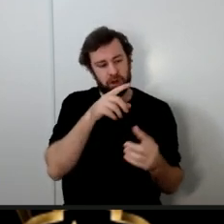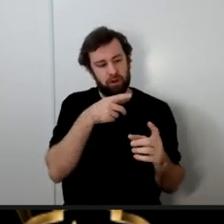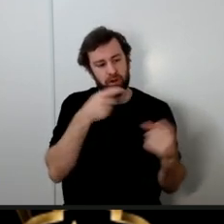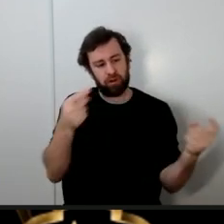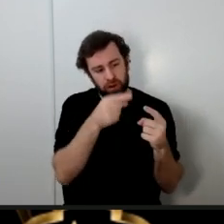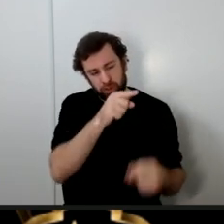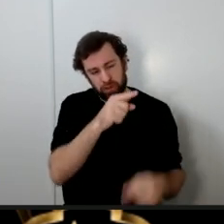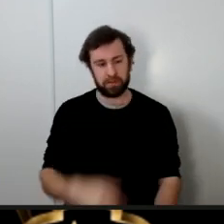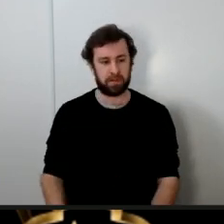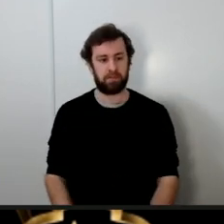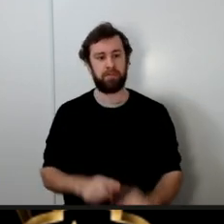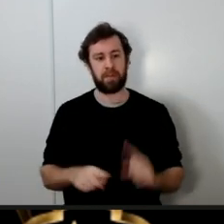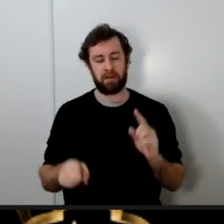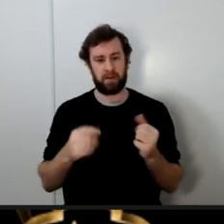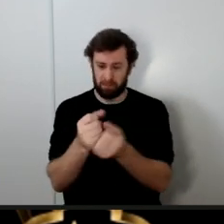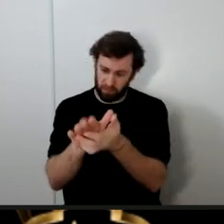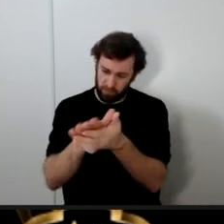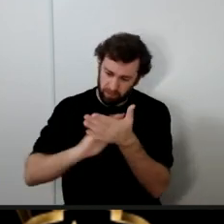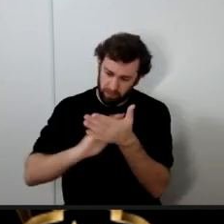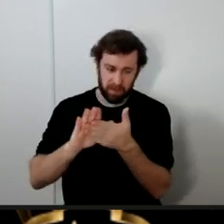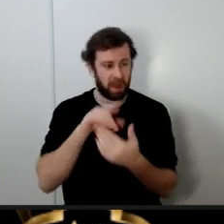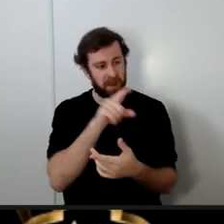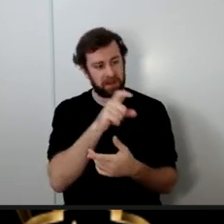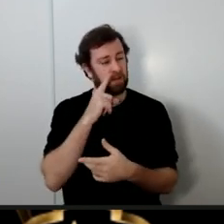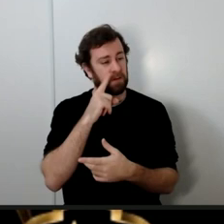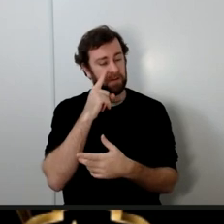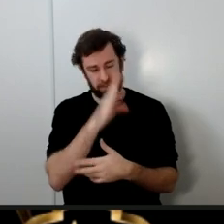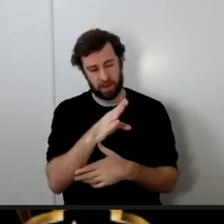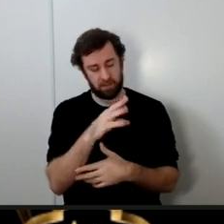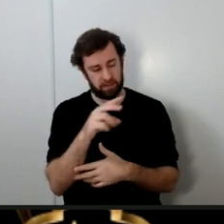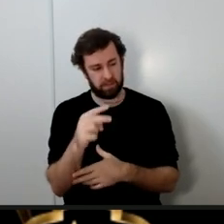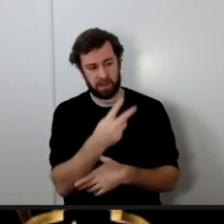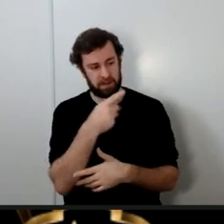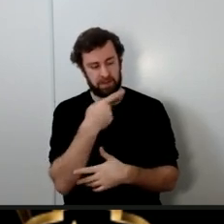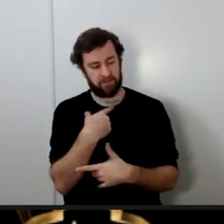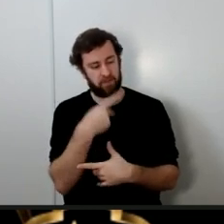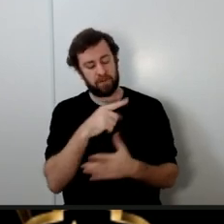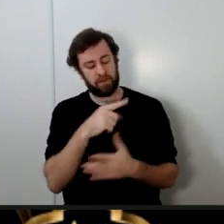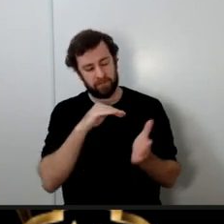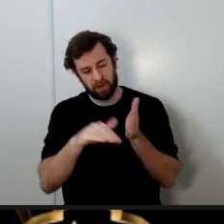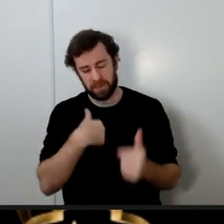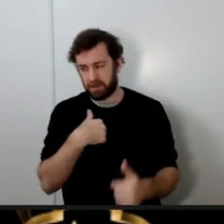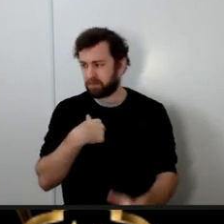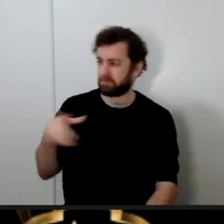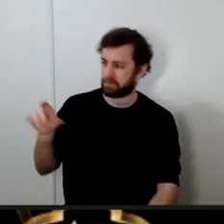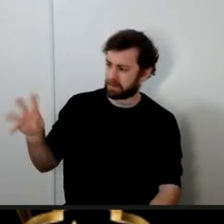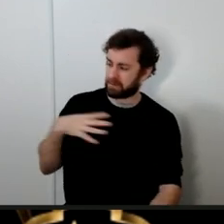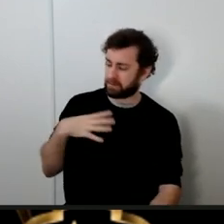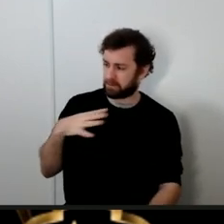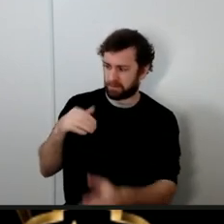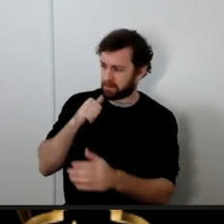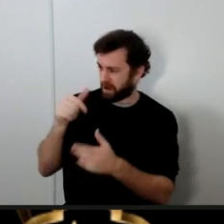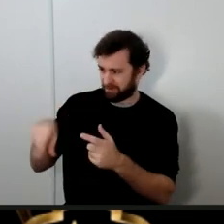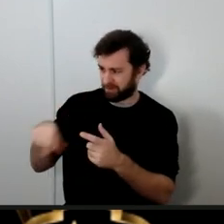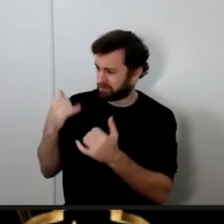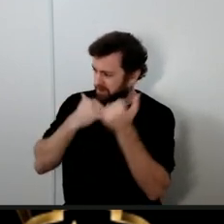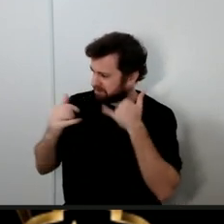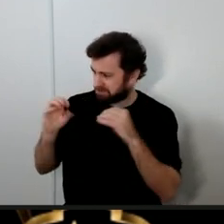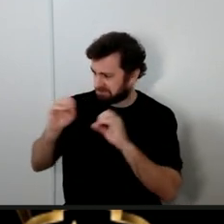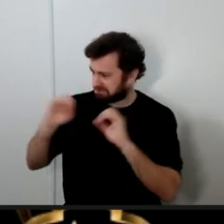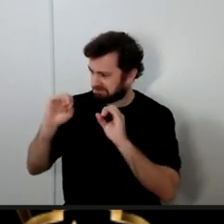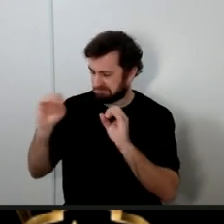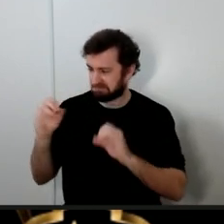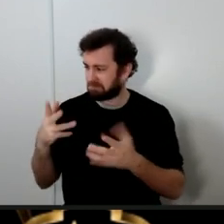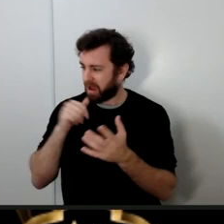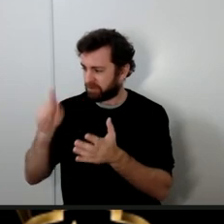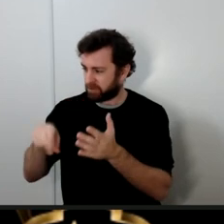Ali for forgiveness Fatima you had no shortcomings but this is your humbleness Imam Ali begins to cry he says Fatima